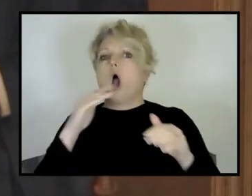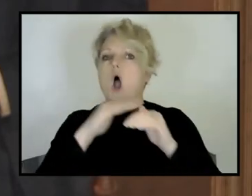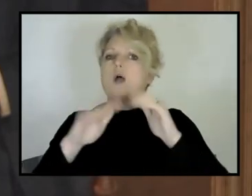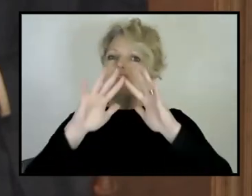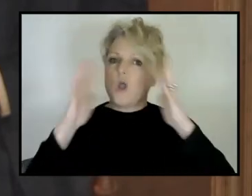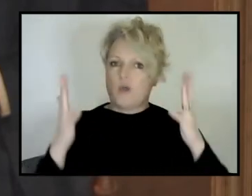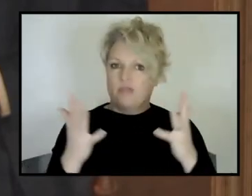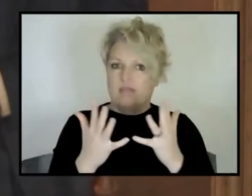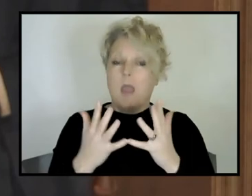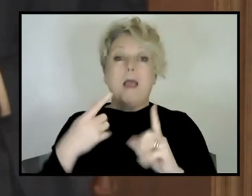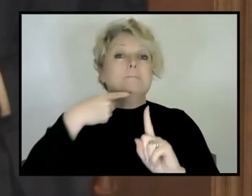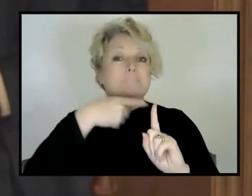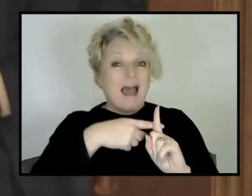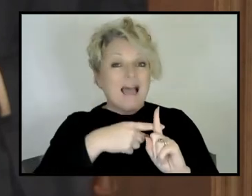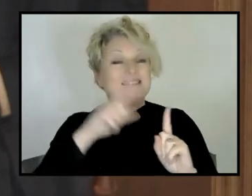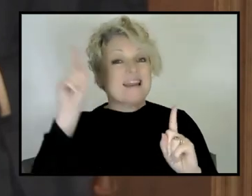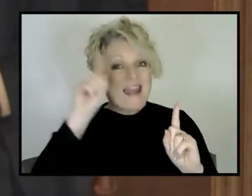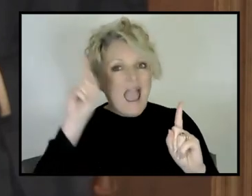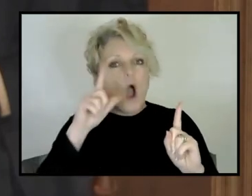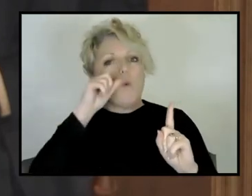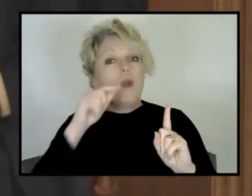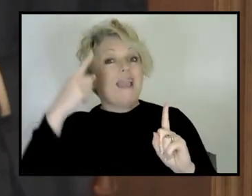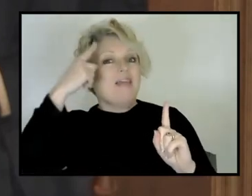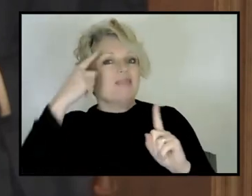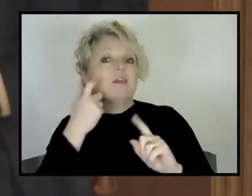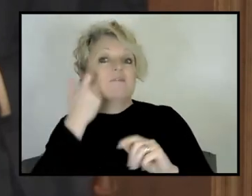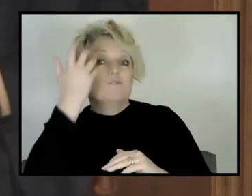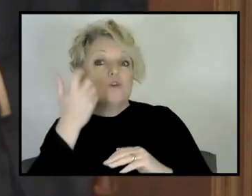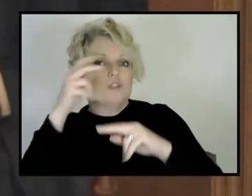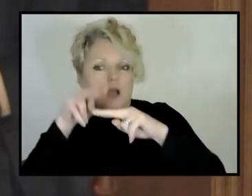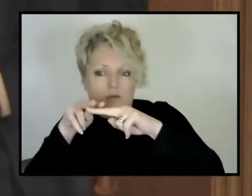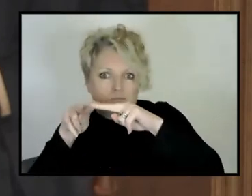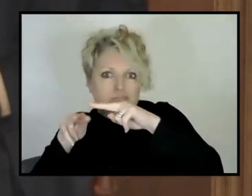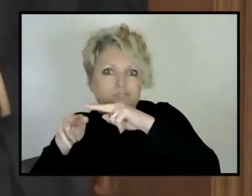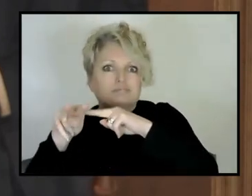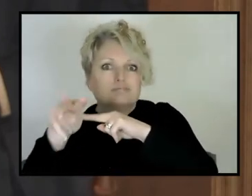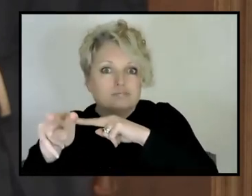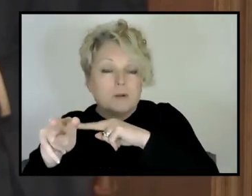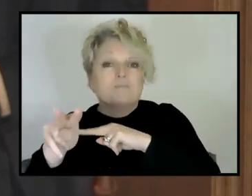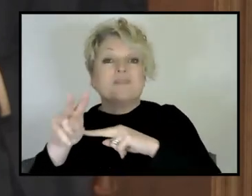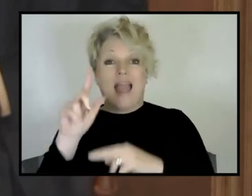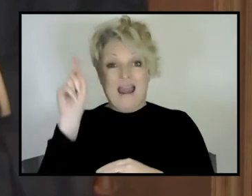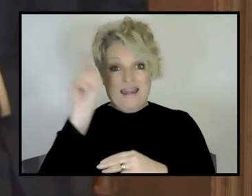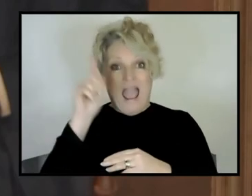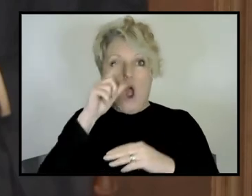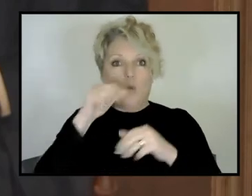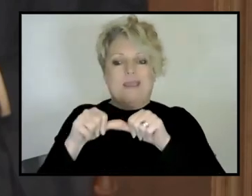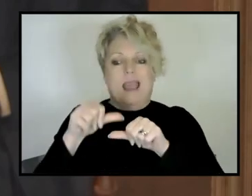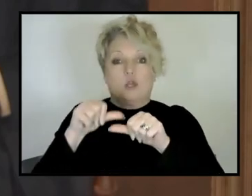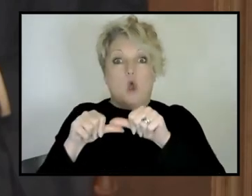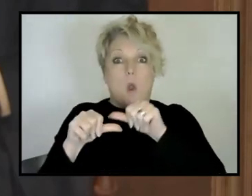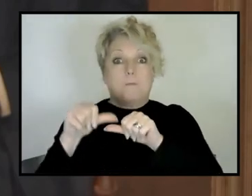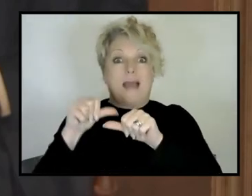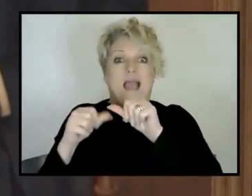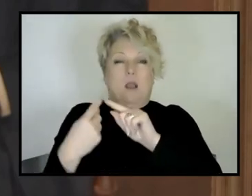important thing about plate tectonics. We can reconstruct the earth back through time now to understand what it looked like in the past. And,